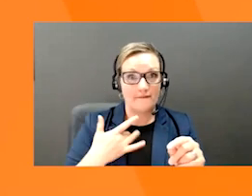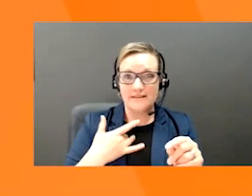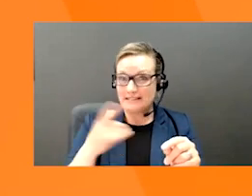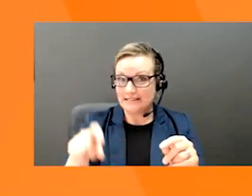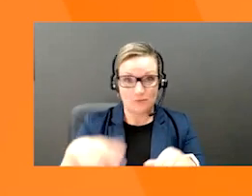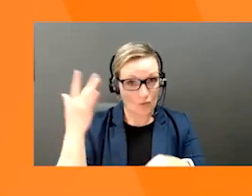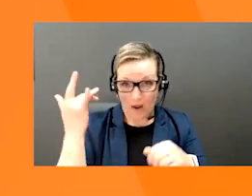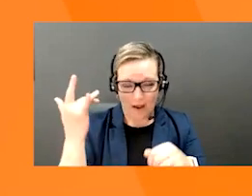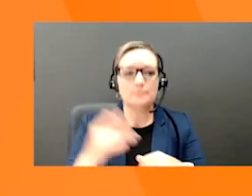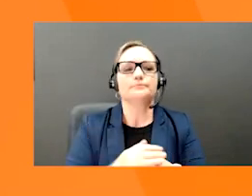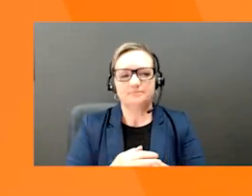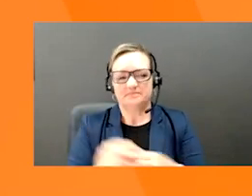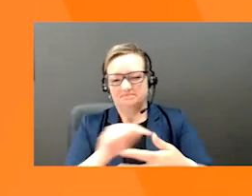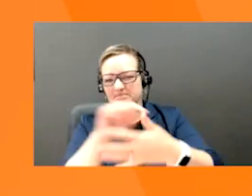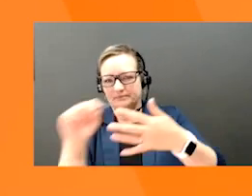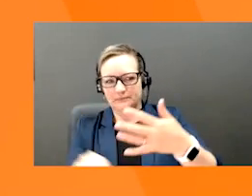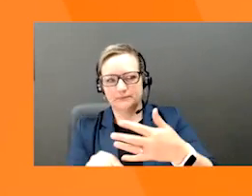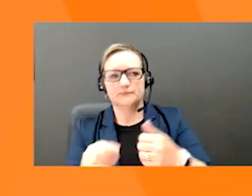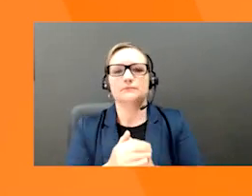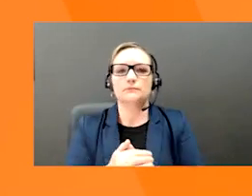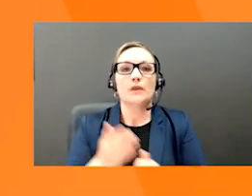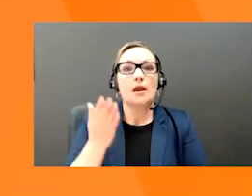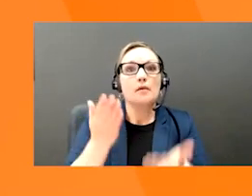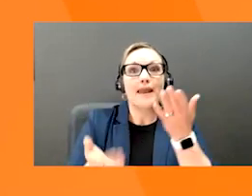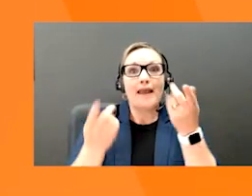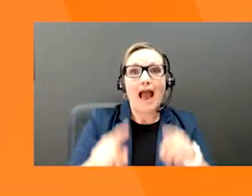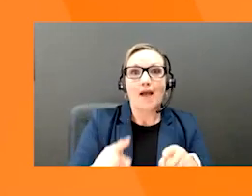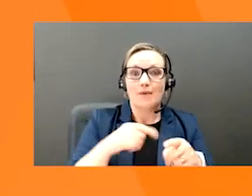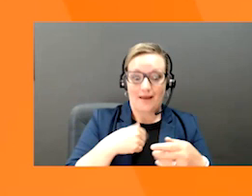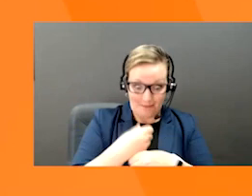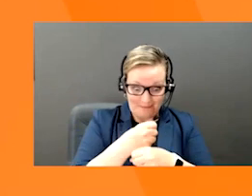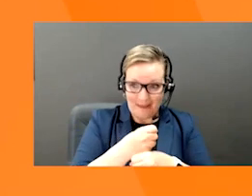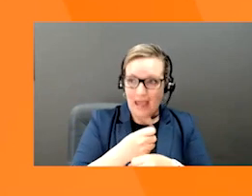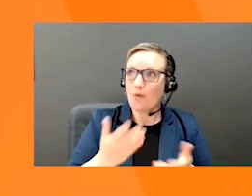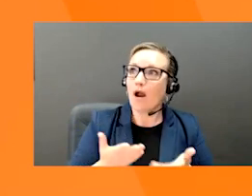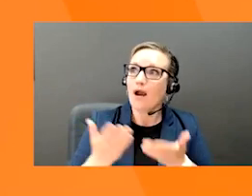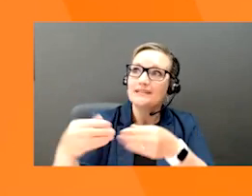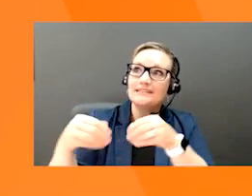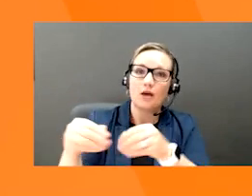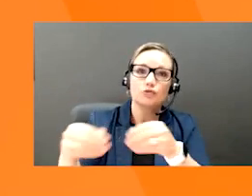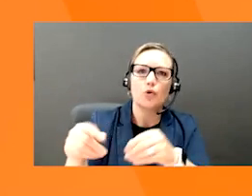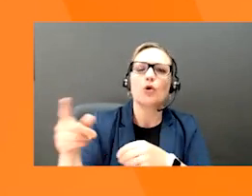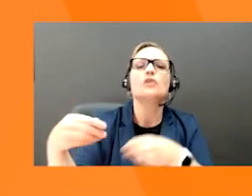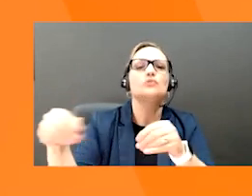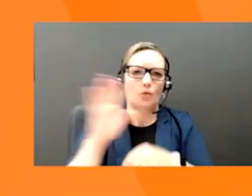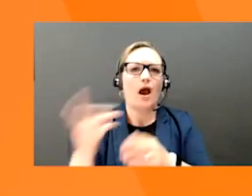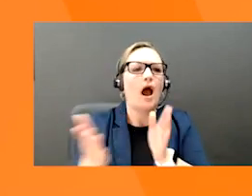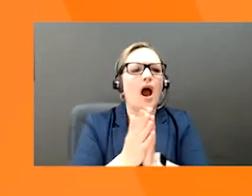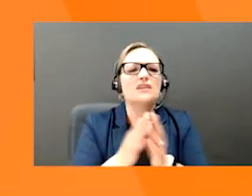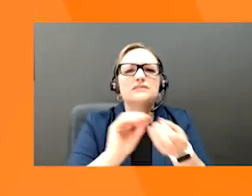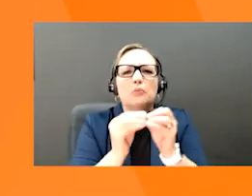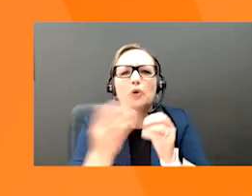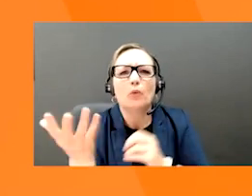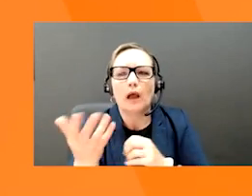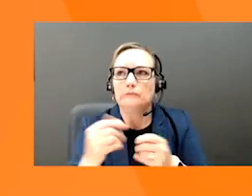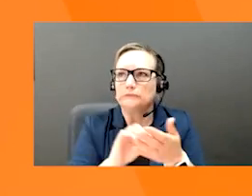to retailers, and so you've been asked to make sure that you've got a GS1 barcode. Or if you're planning on selling to retailers in the